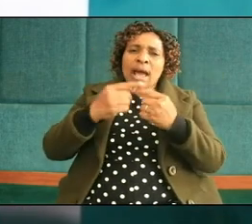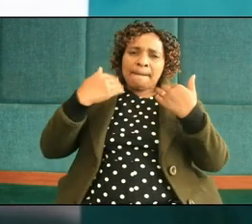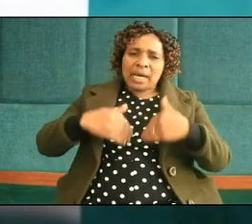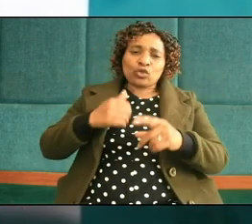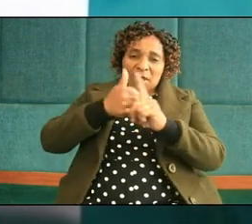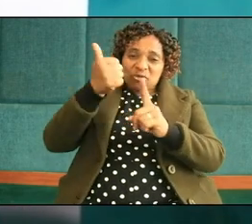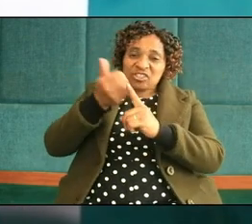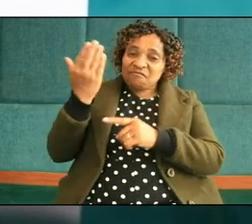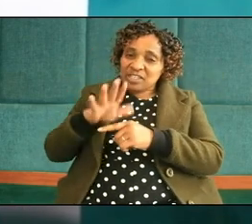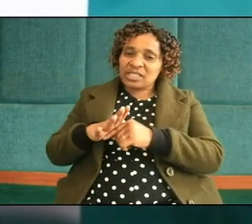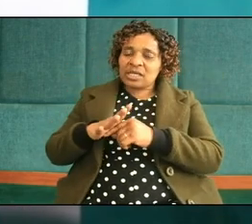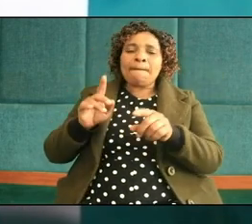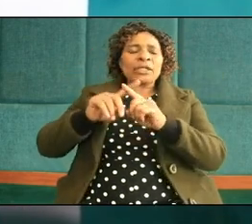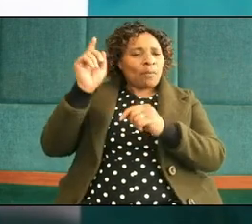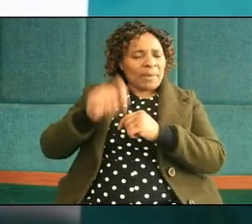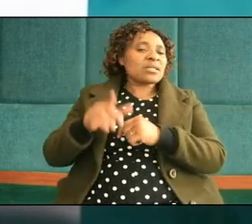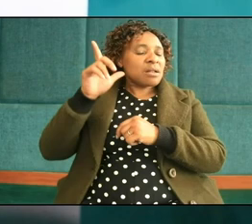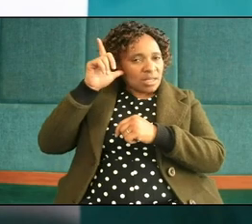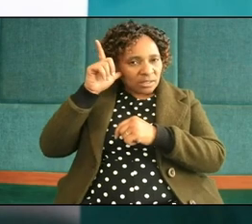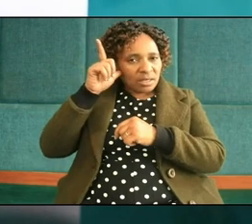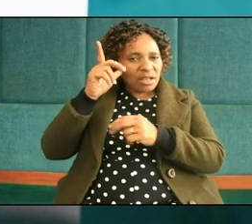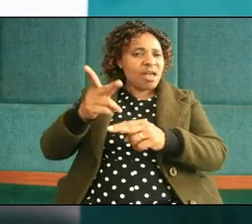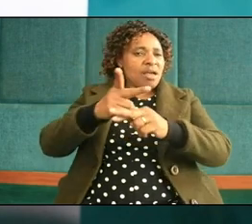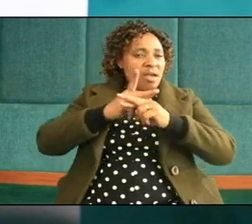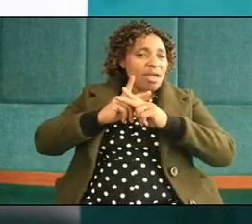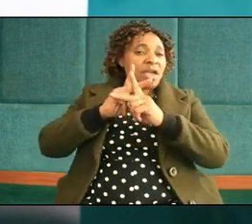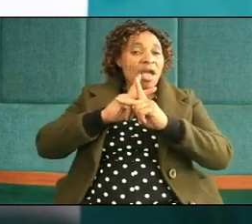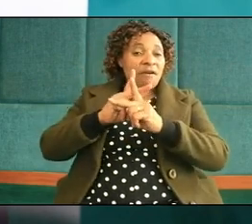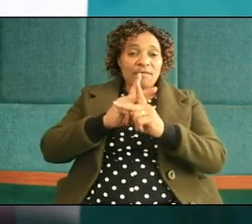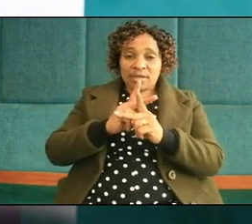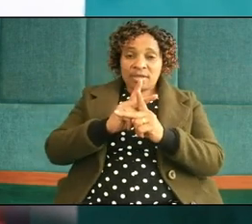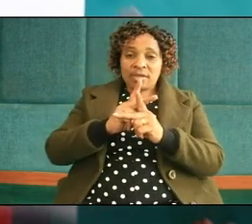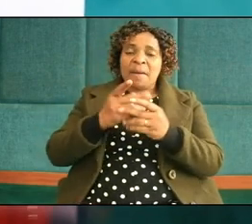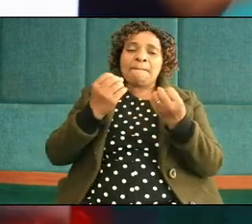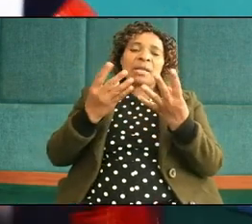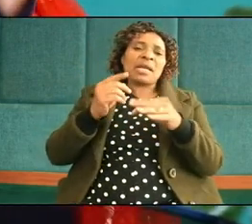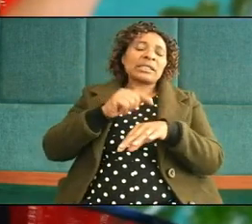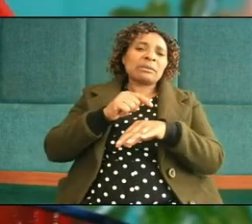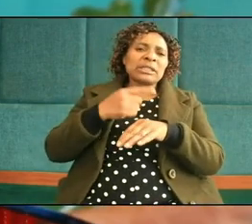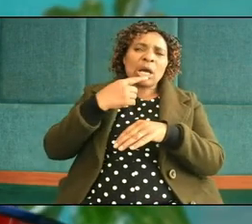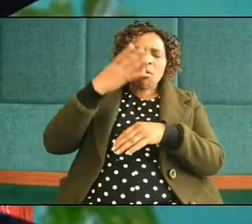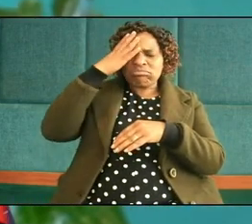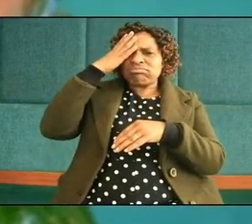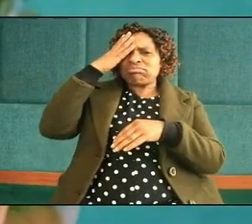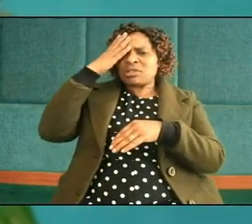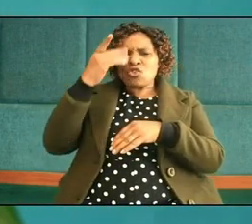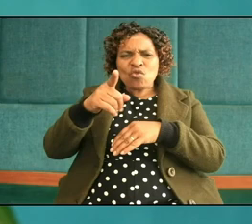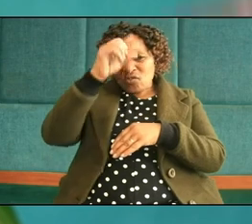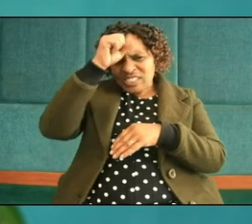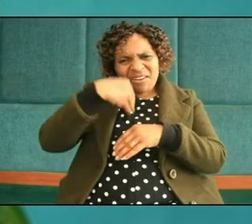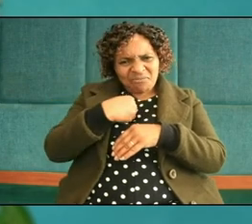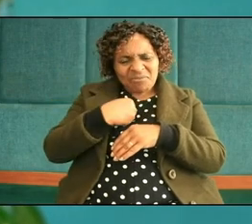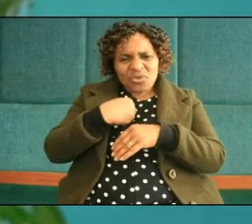abused is to listen carefully to their story most of the time are you foolish